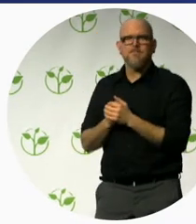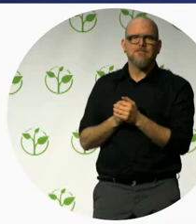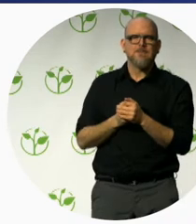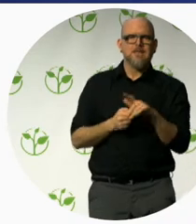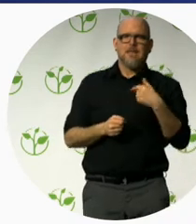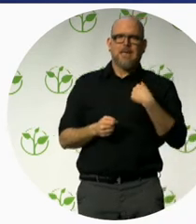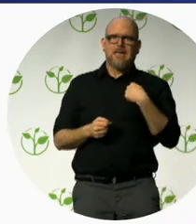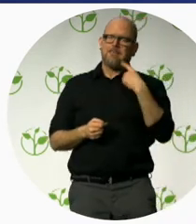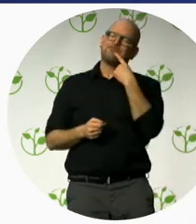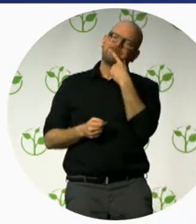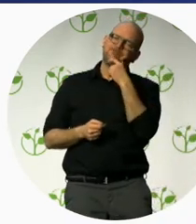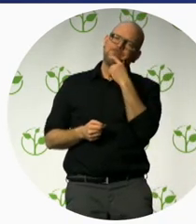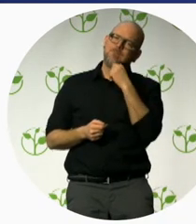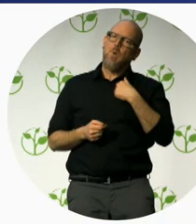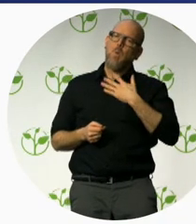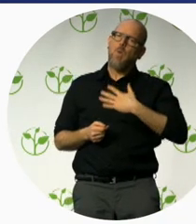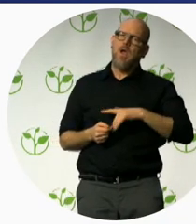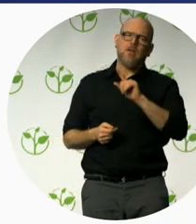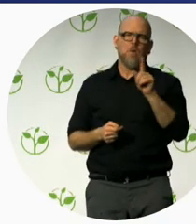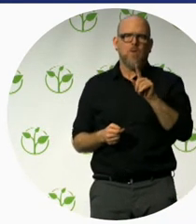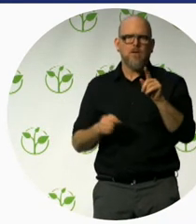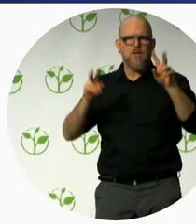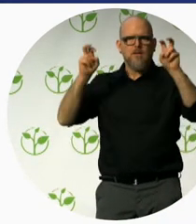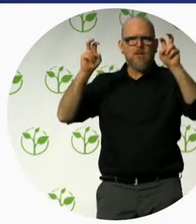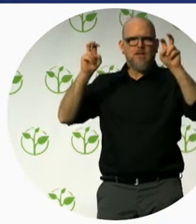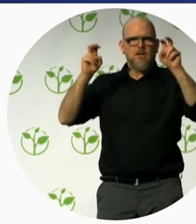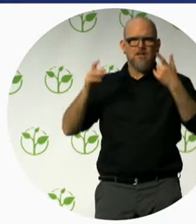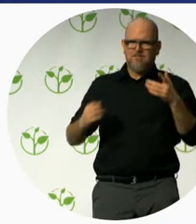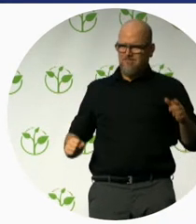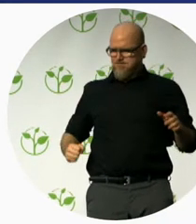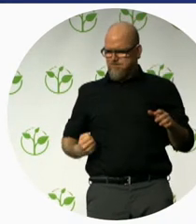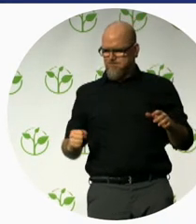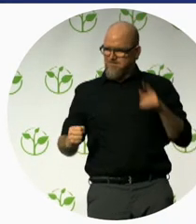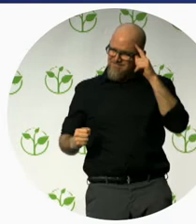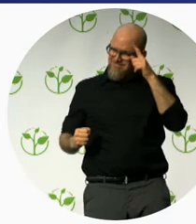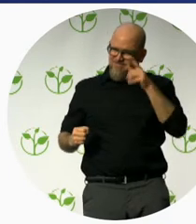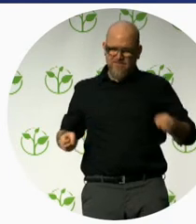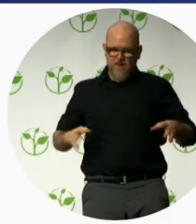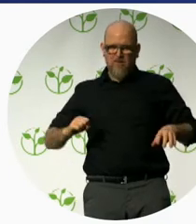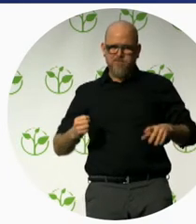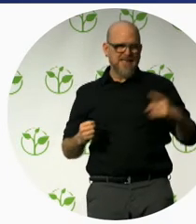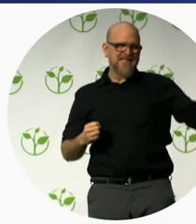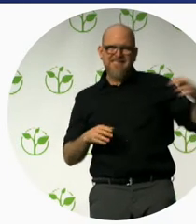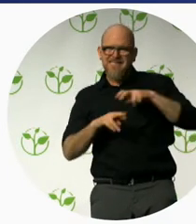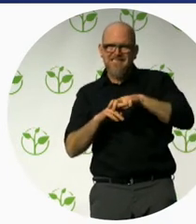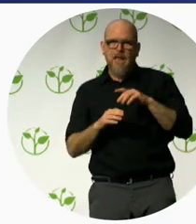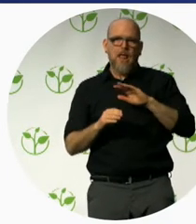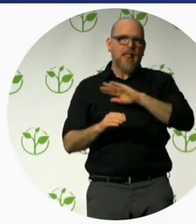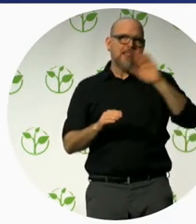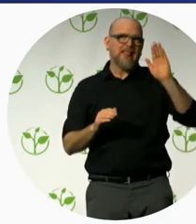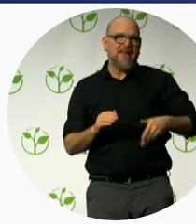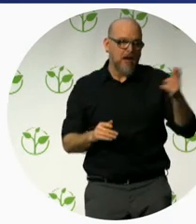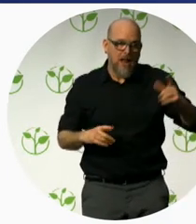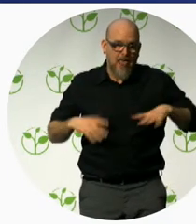wheelchair users onto the gondola in a safe controlled way how it works special